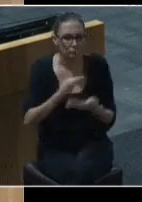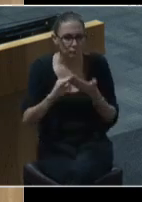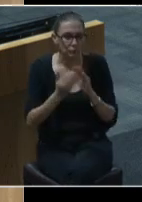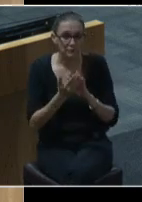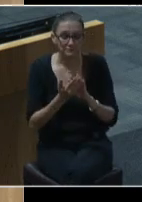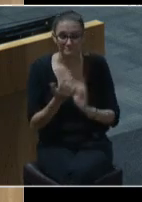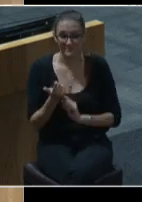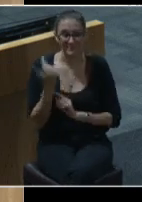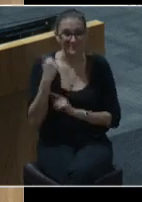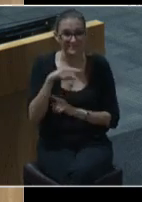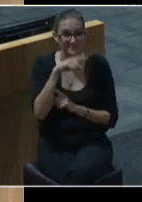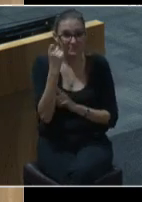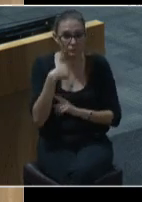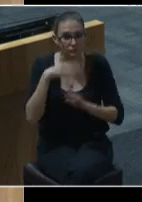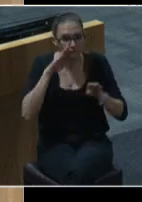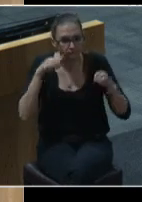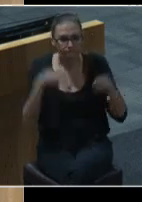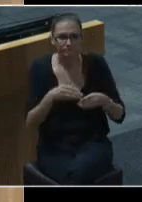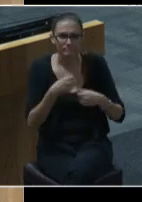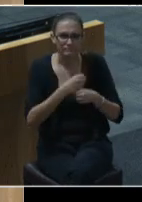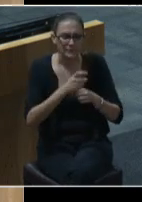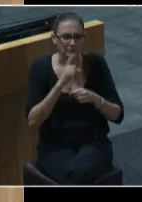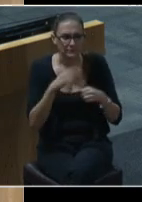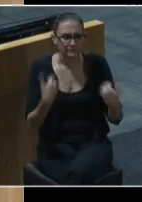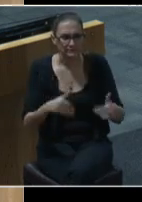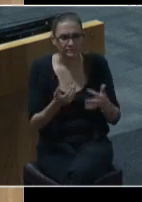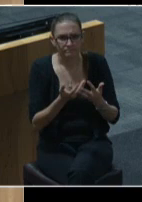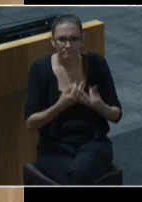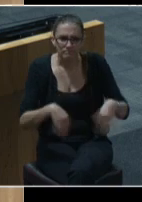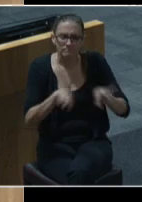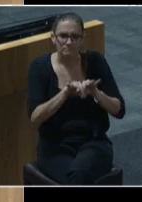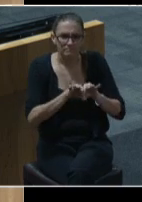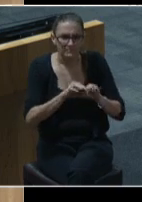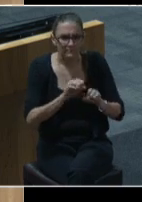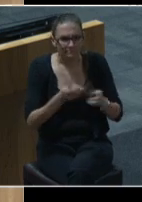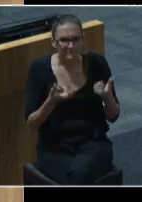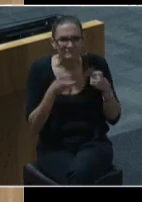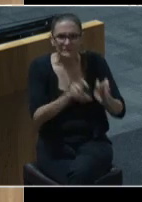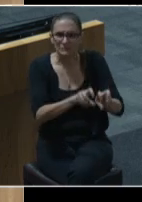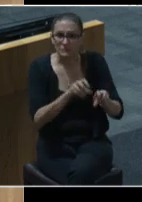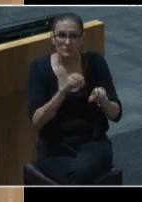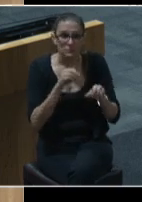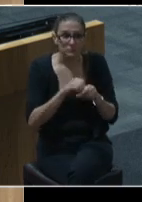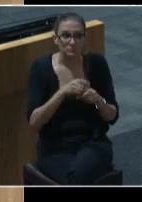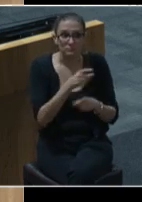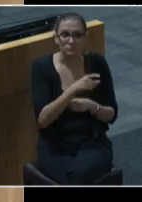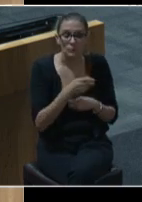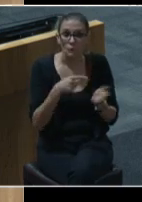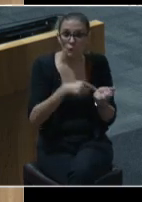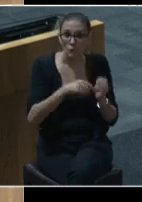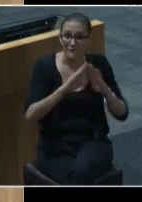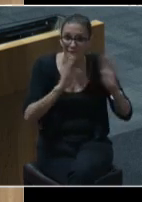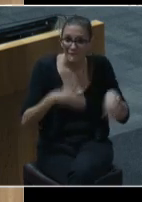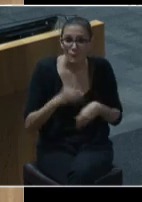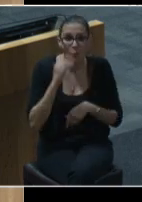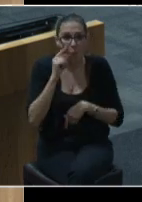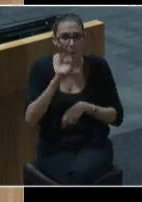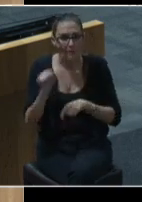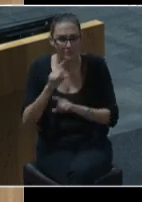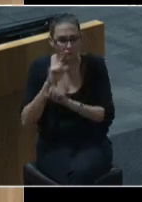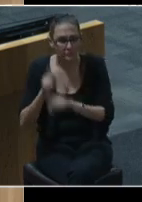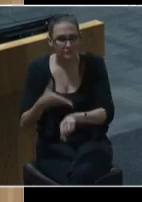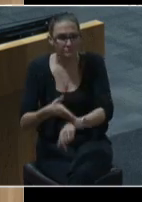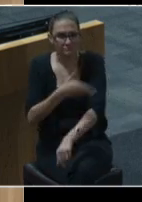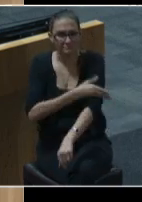last summer we focused on making essential event investments in affordable housing homelessness response and improving the equity and